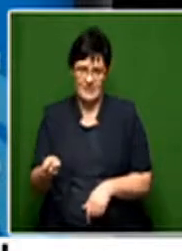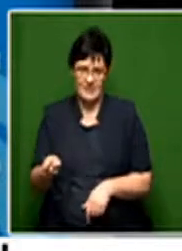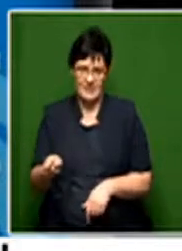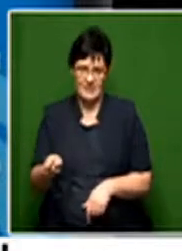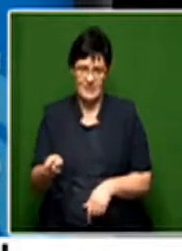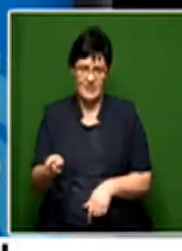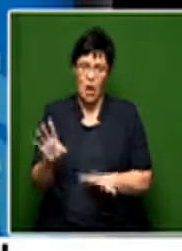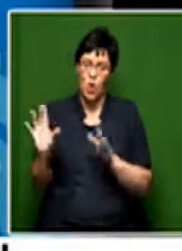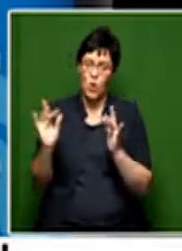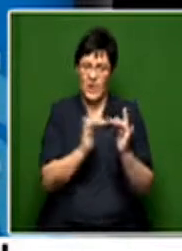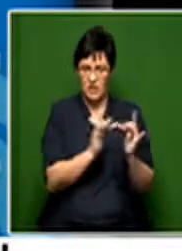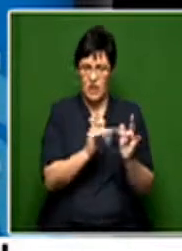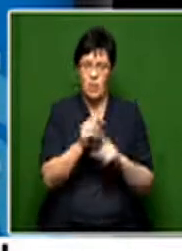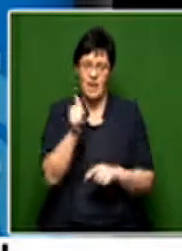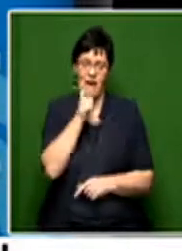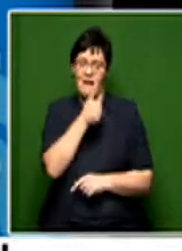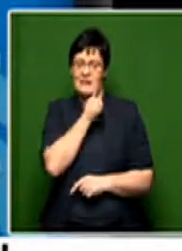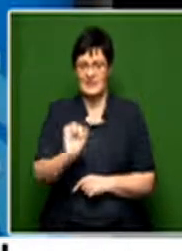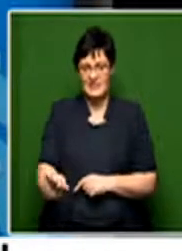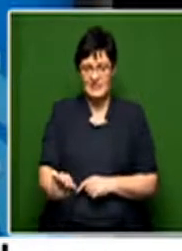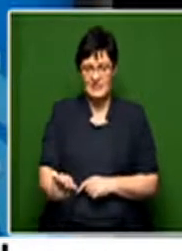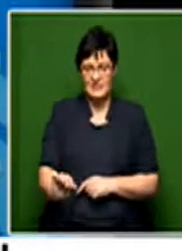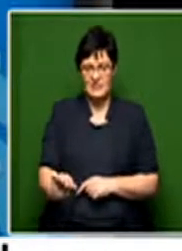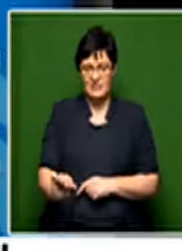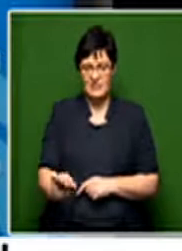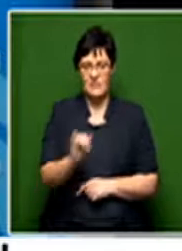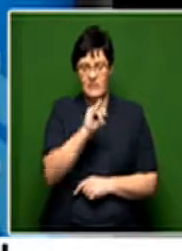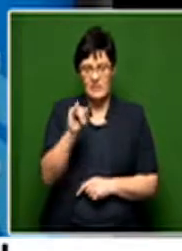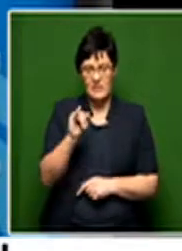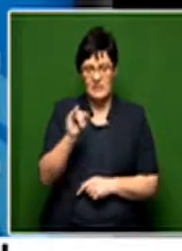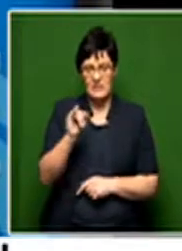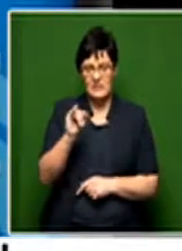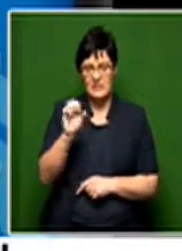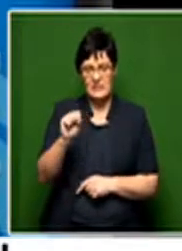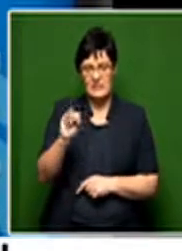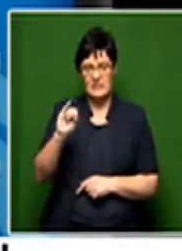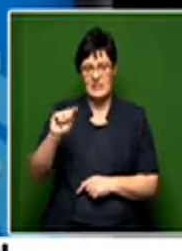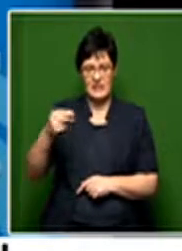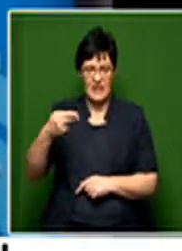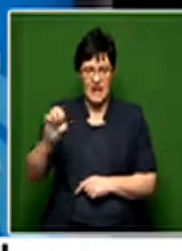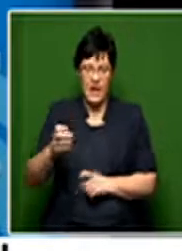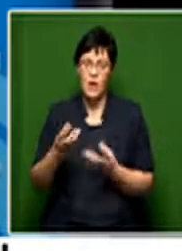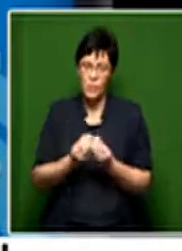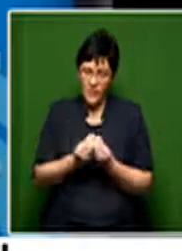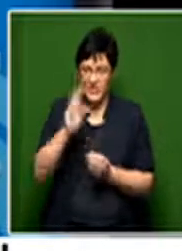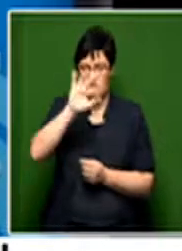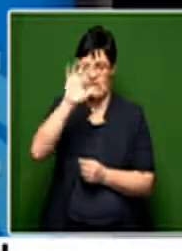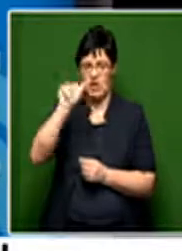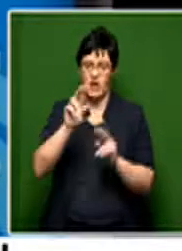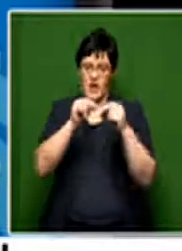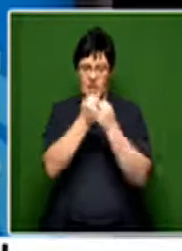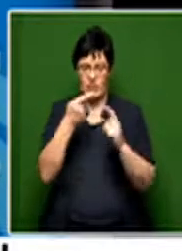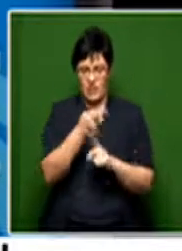this connection and to indeed connect Zile to the South African nationality. That